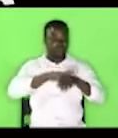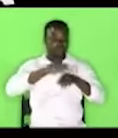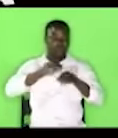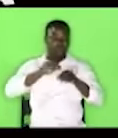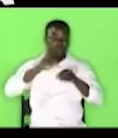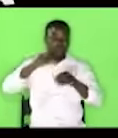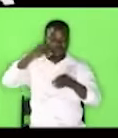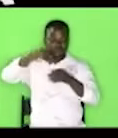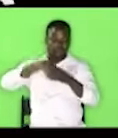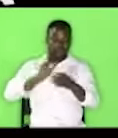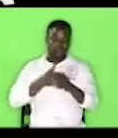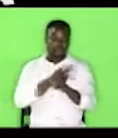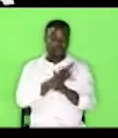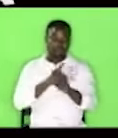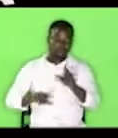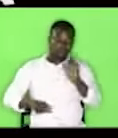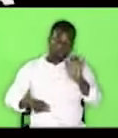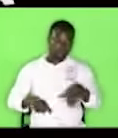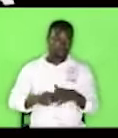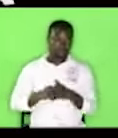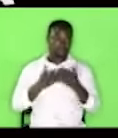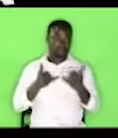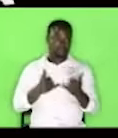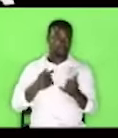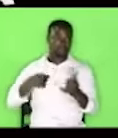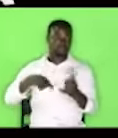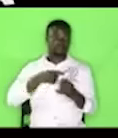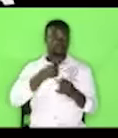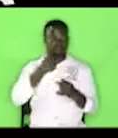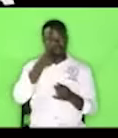hallelujah now we have said that